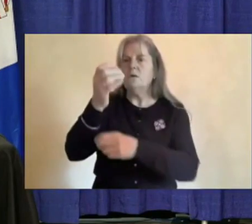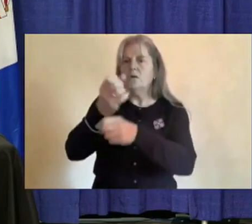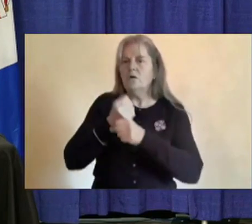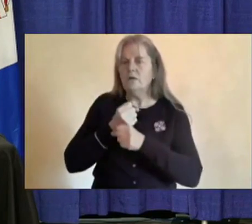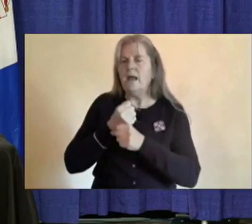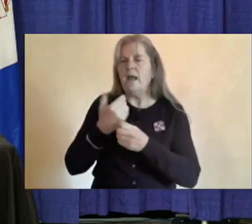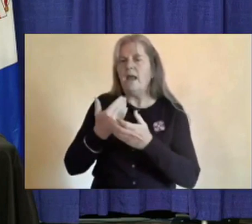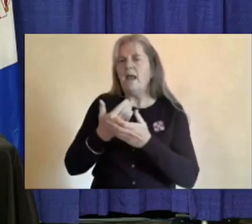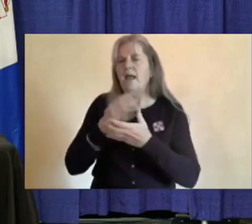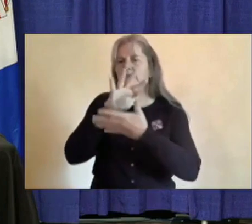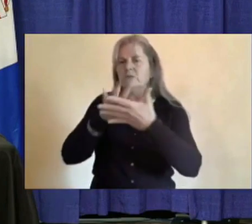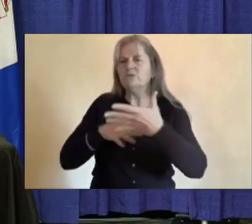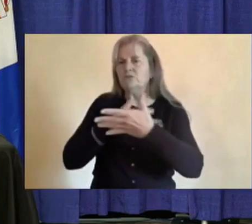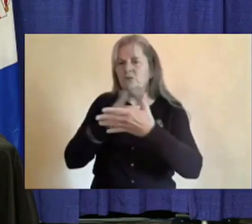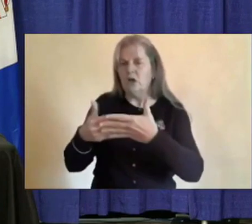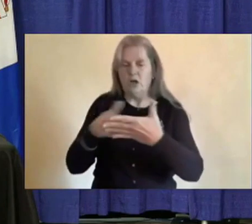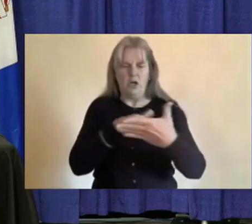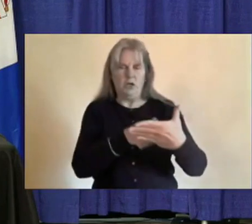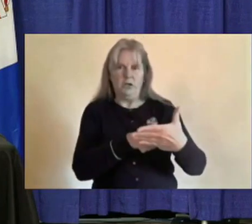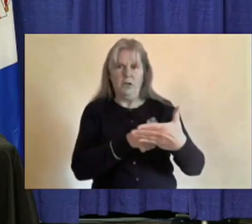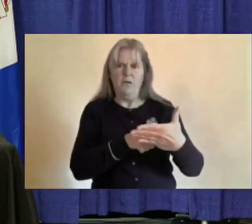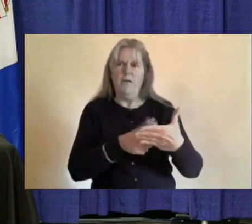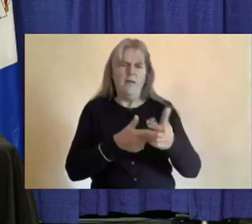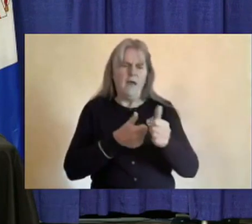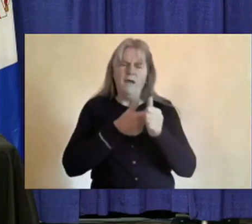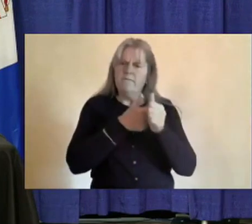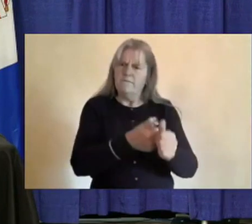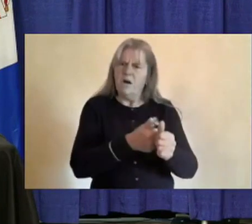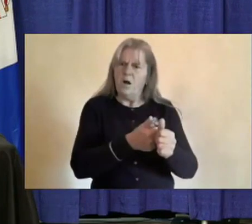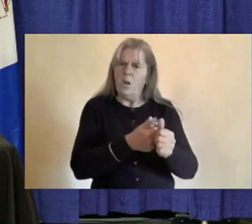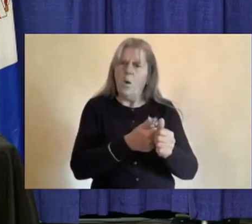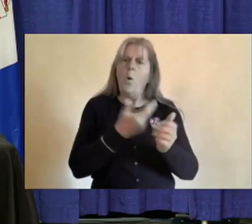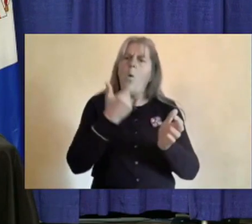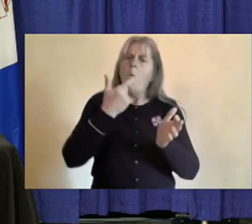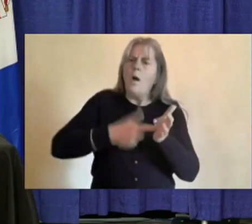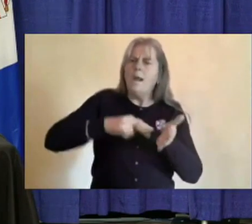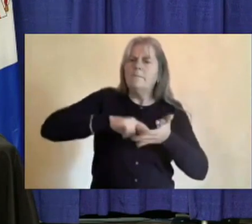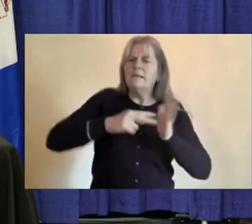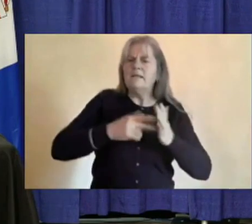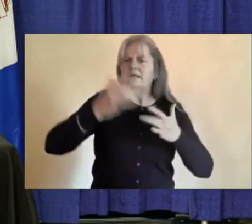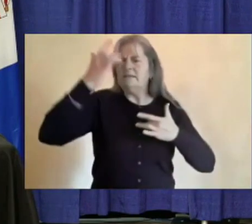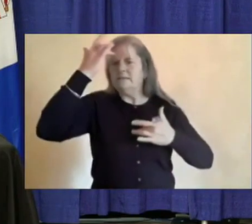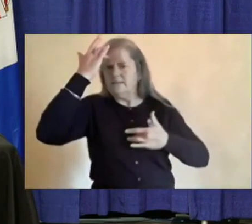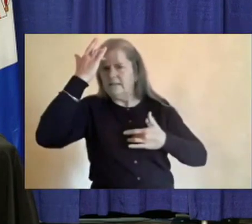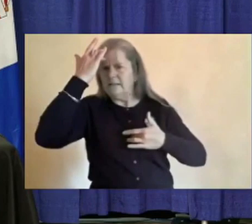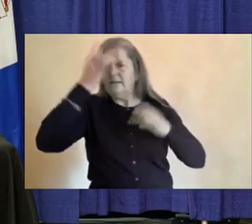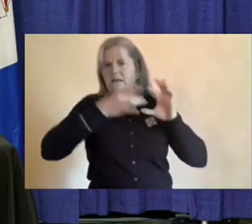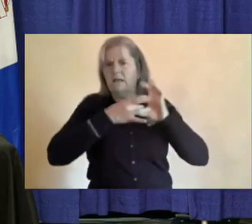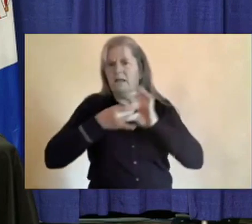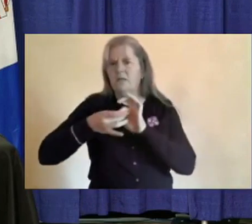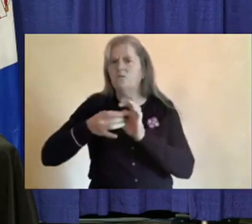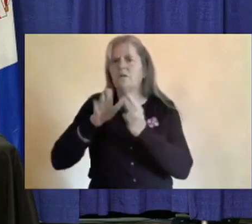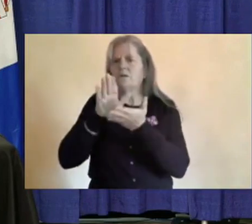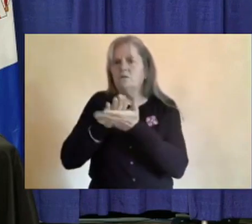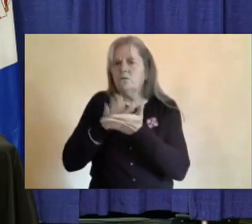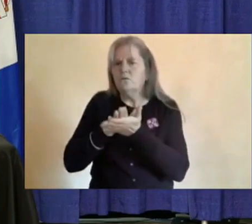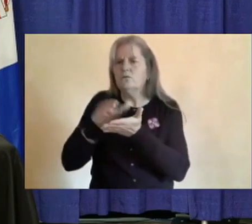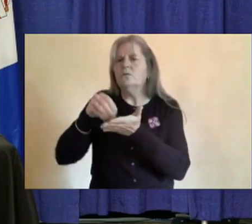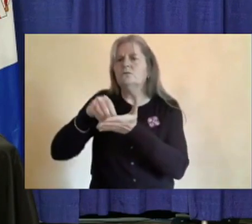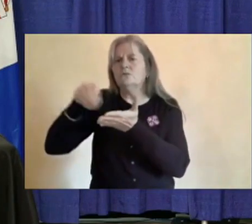assist them in determining what sick means for a school child in this new normal of COVID-19.